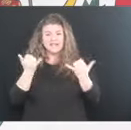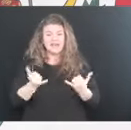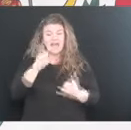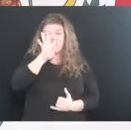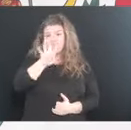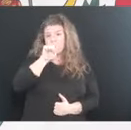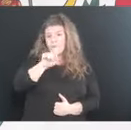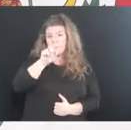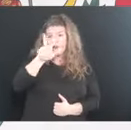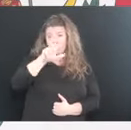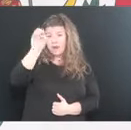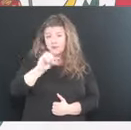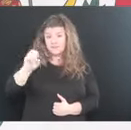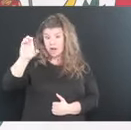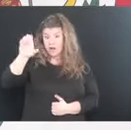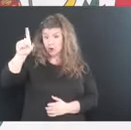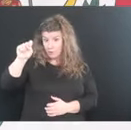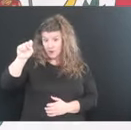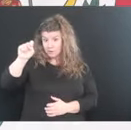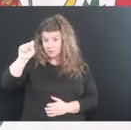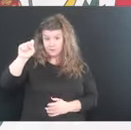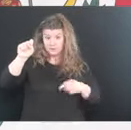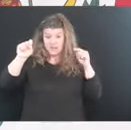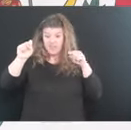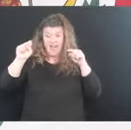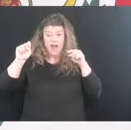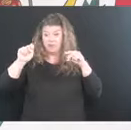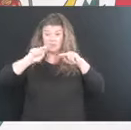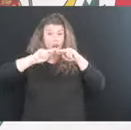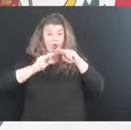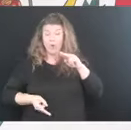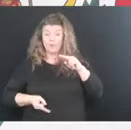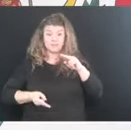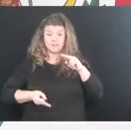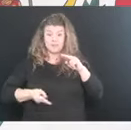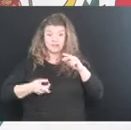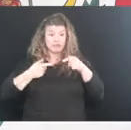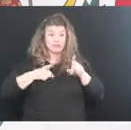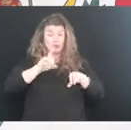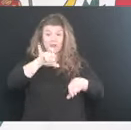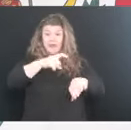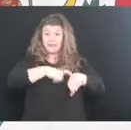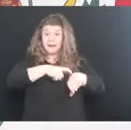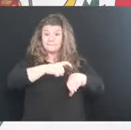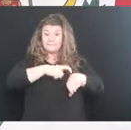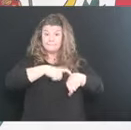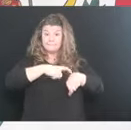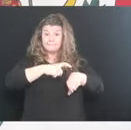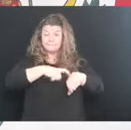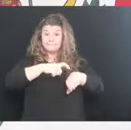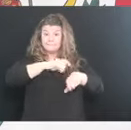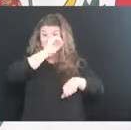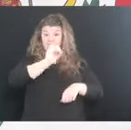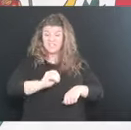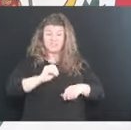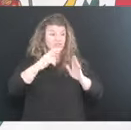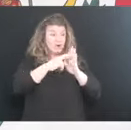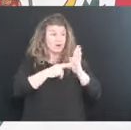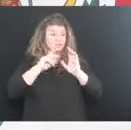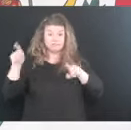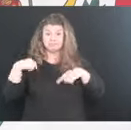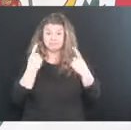% in October, the lowest seasonally adjusted unemployment rate for the state on record.